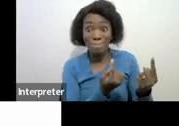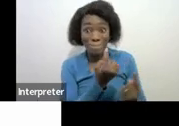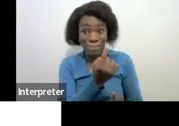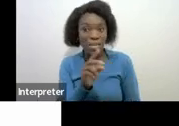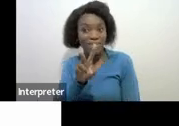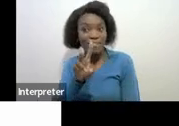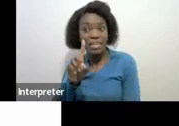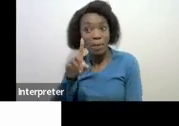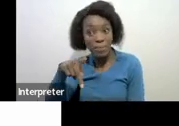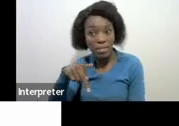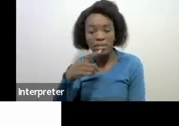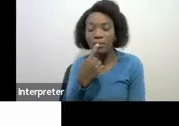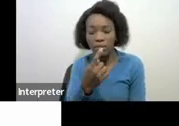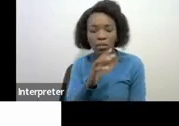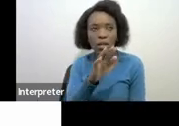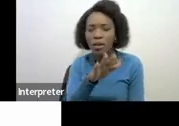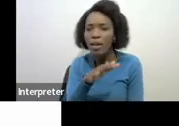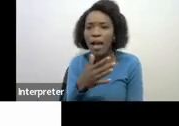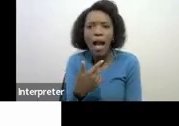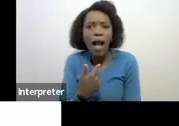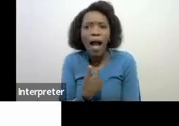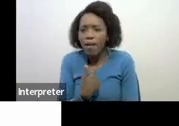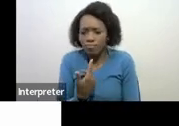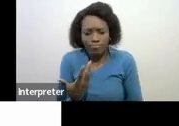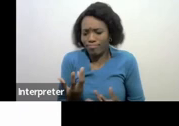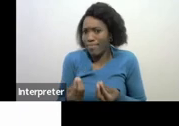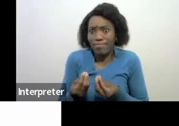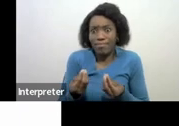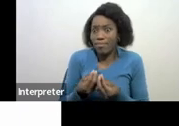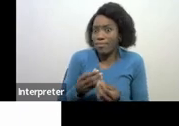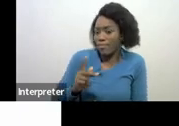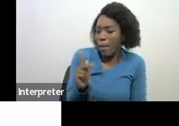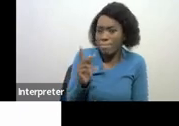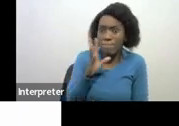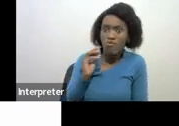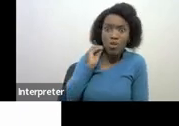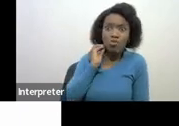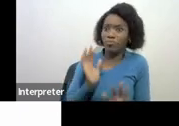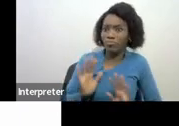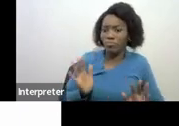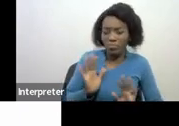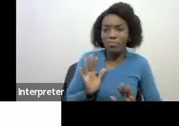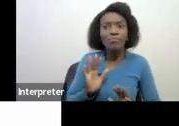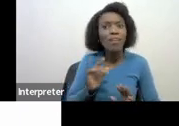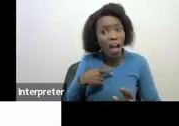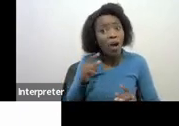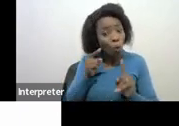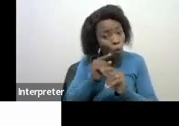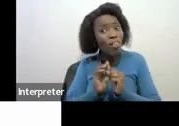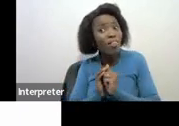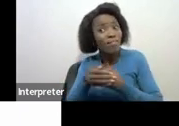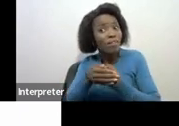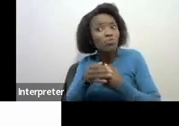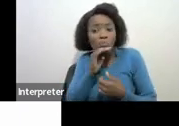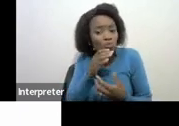GDP the intention was never to have any records the intention was to operate underground so we will not